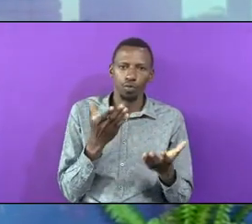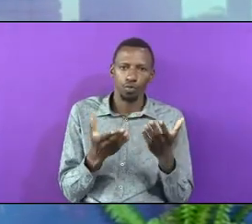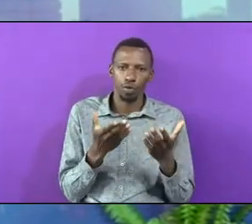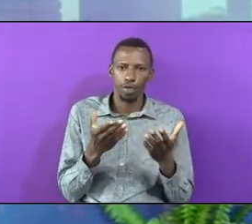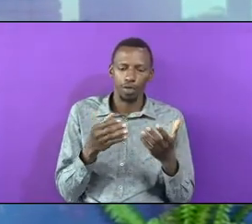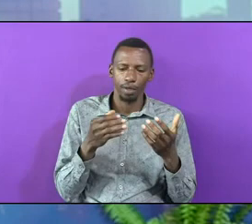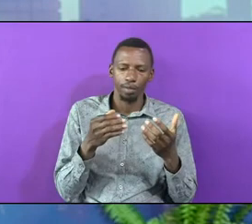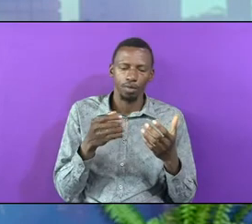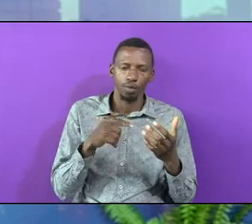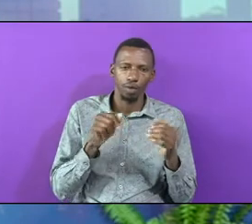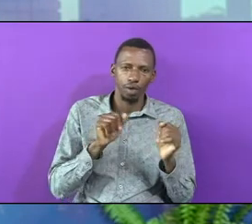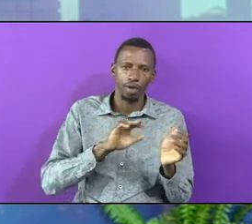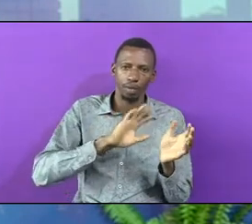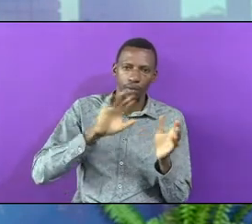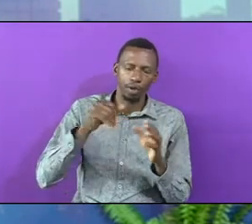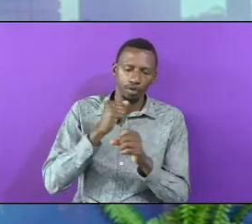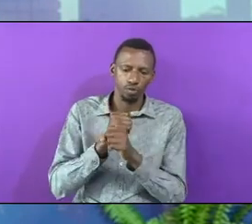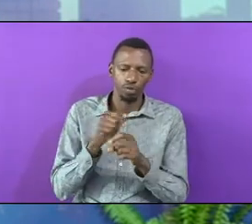Do It As He Did It Amen